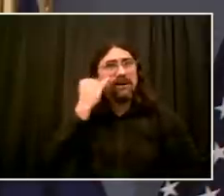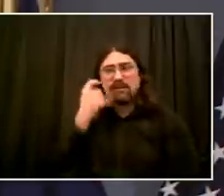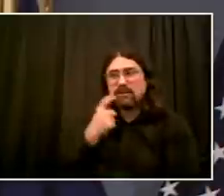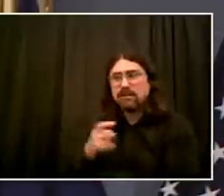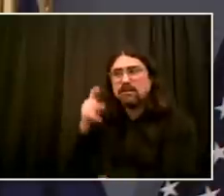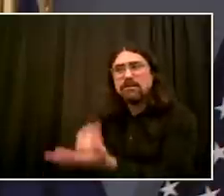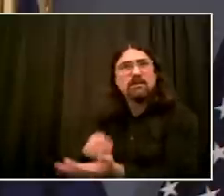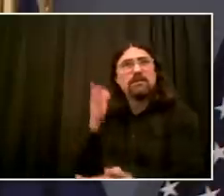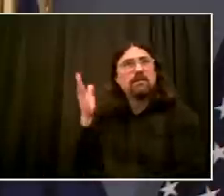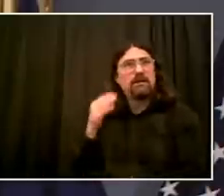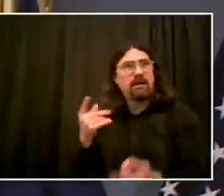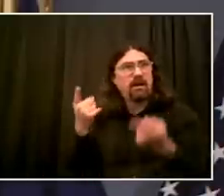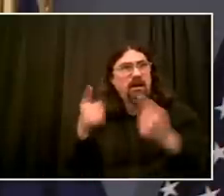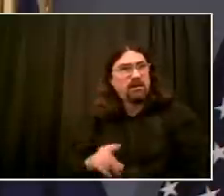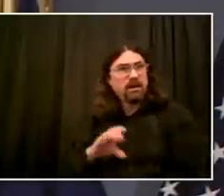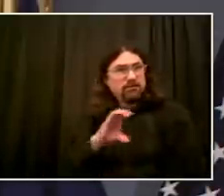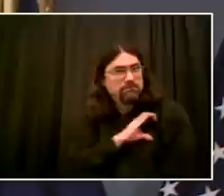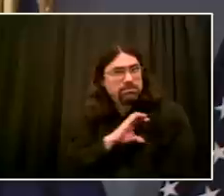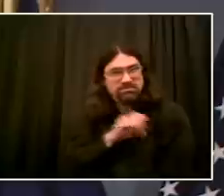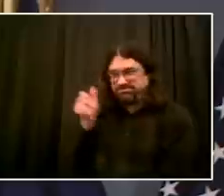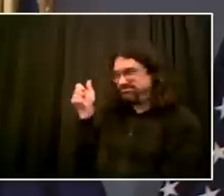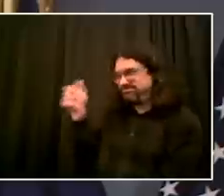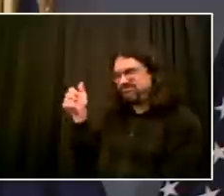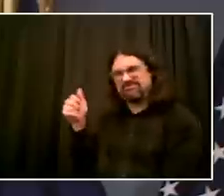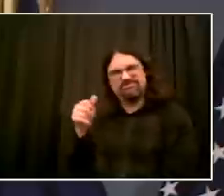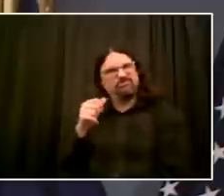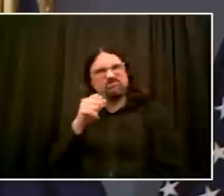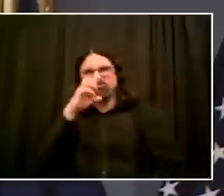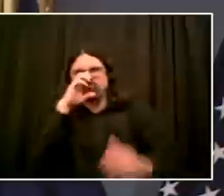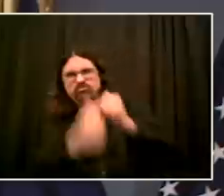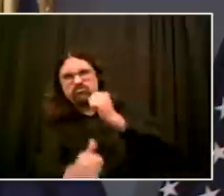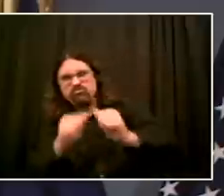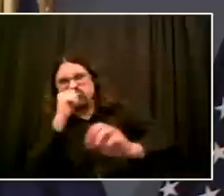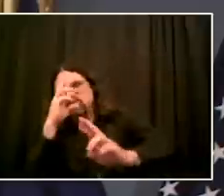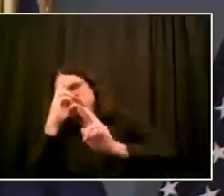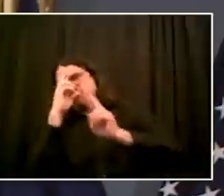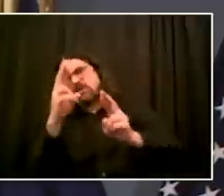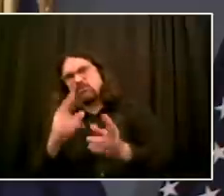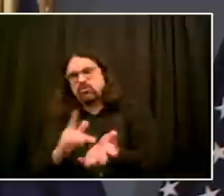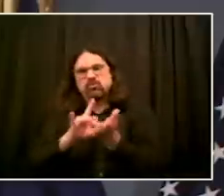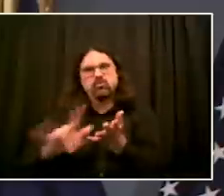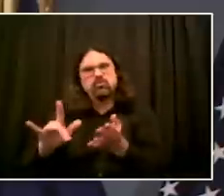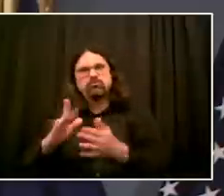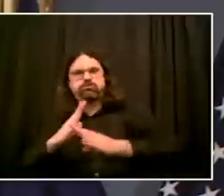and exercising extraordinary restraint.